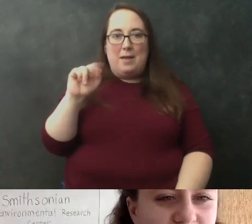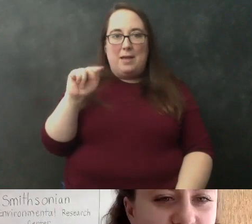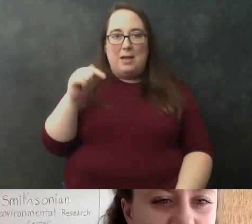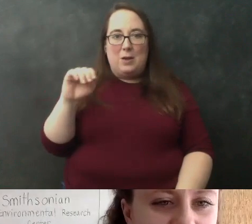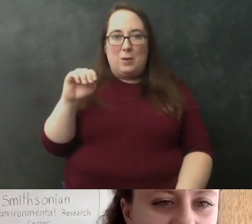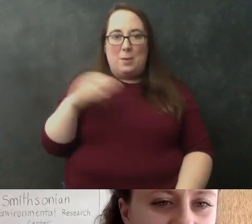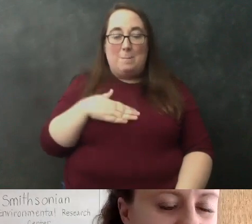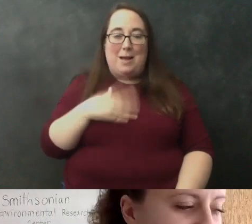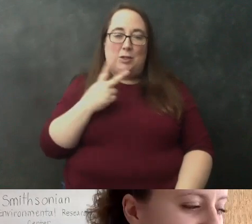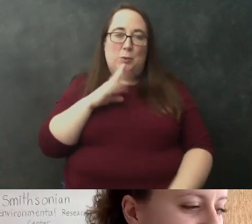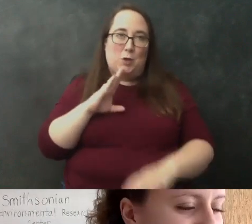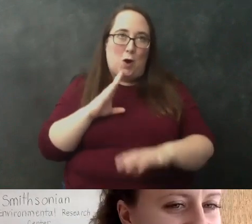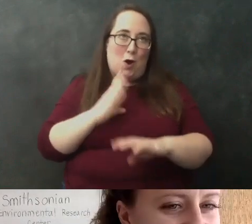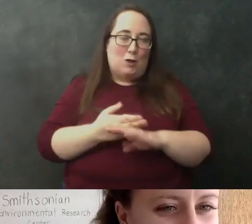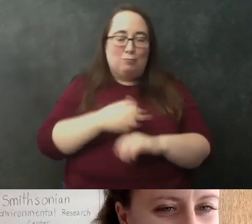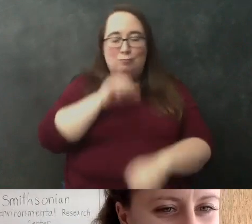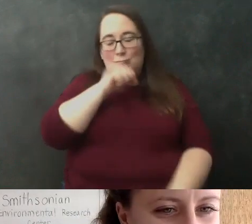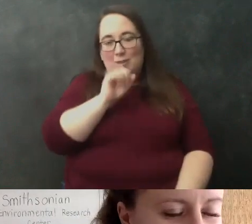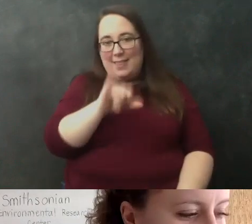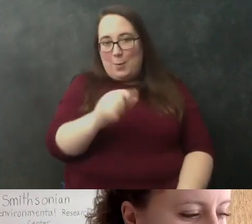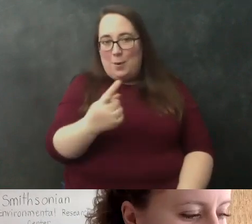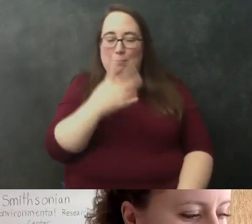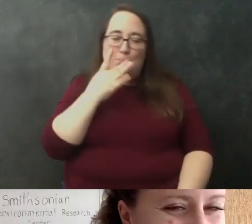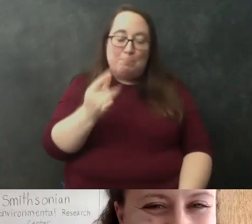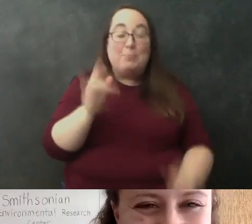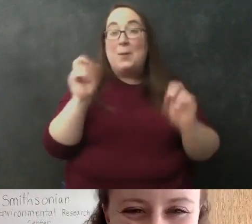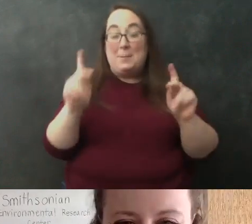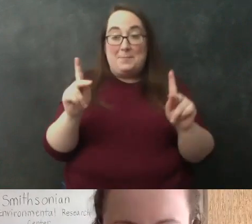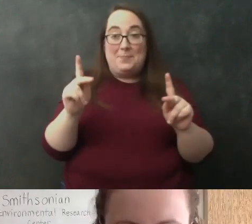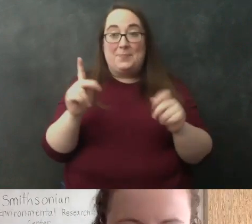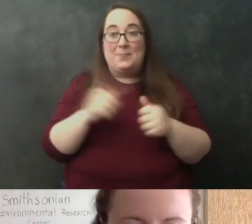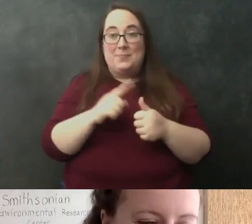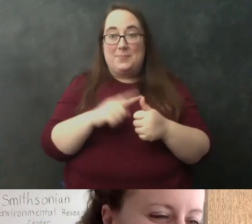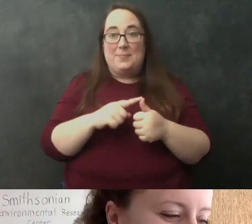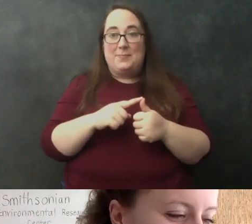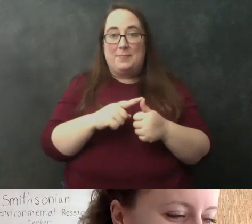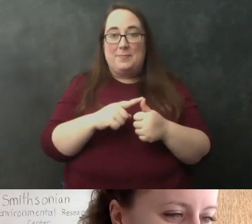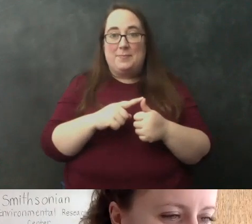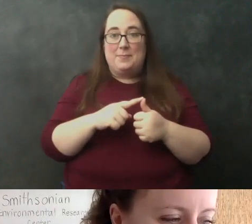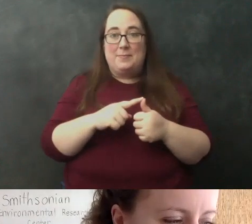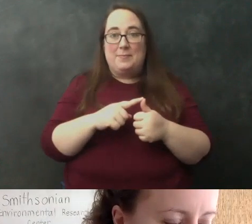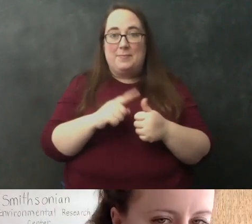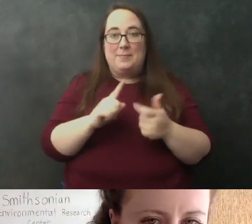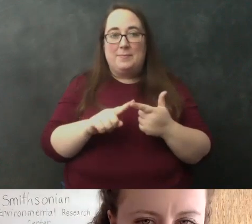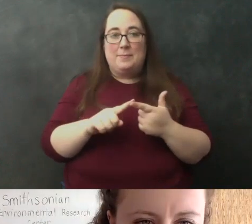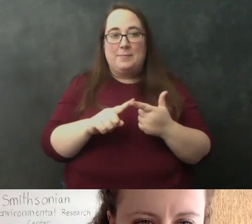two daughters they love these oh my gosh this is so good okay so i got applesauce i have